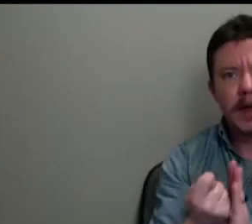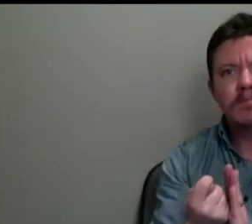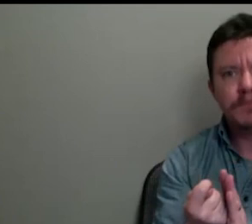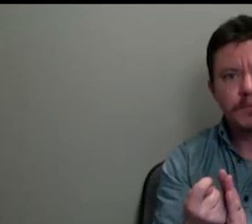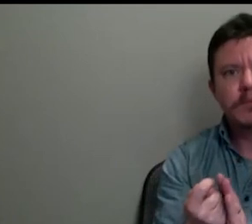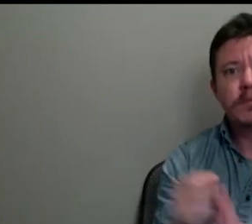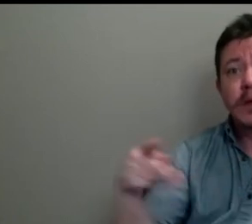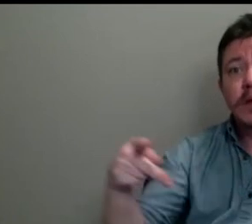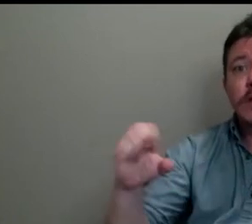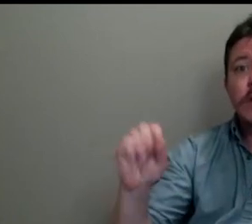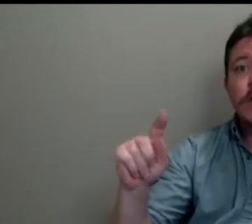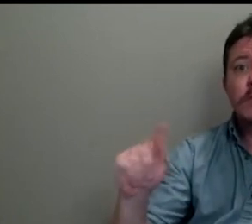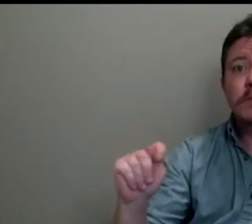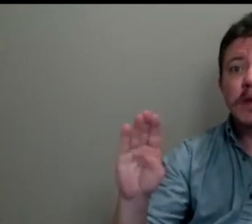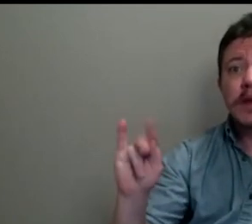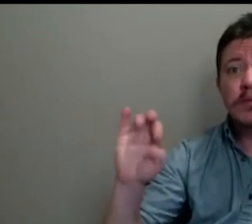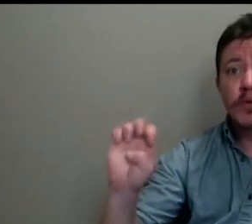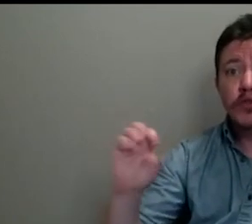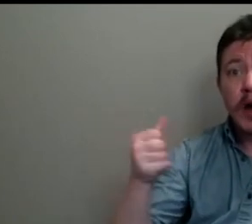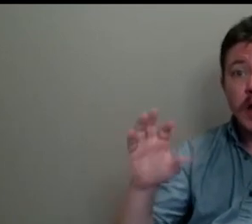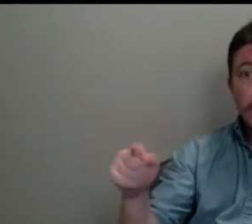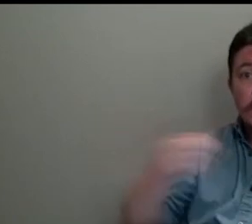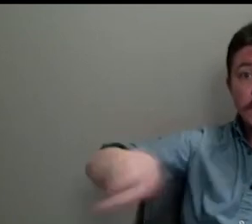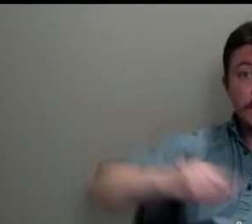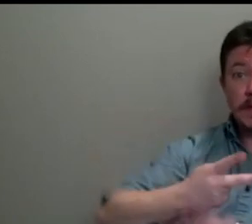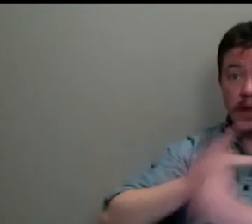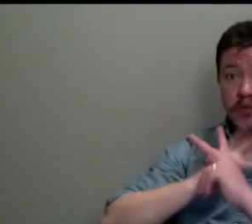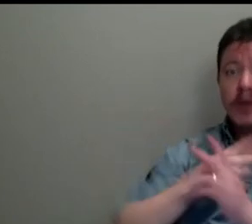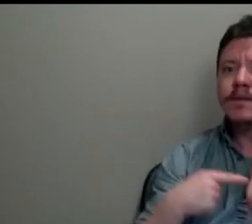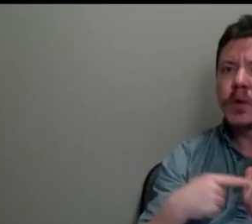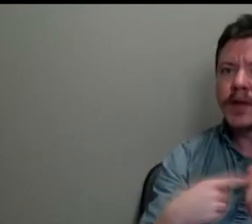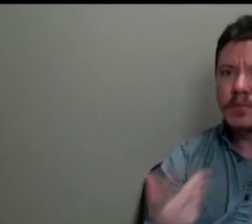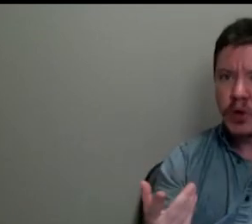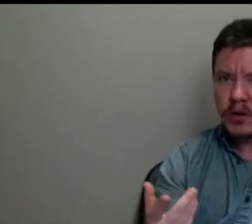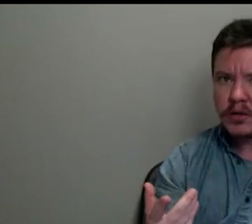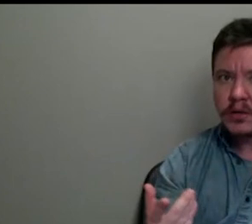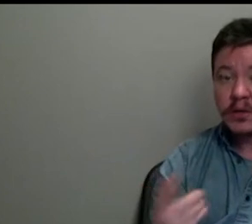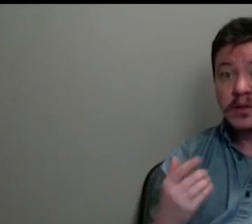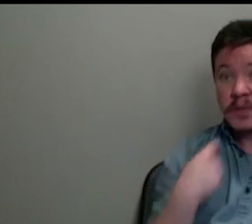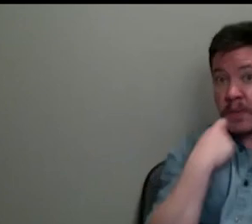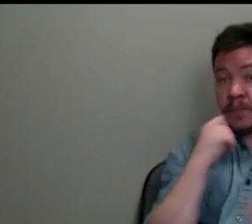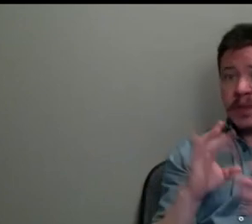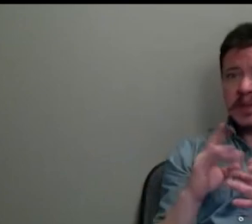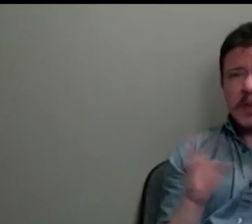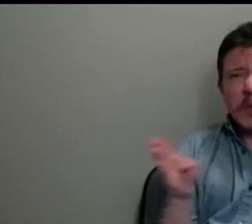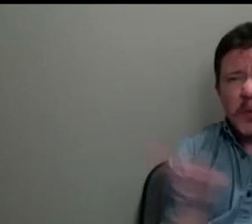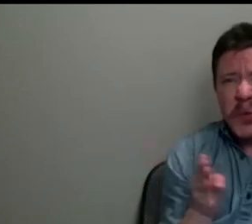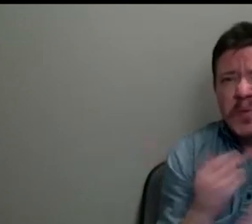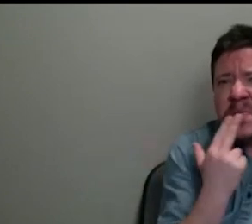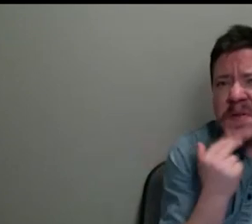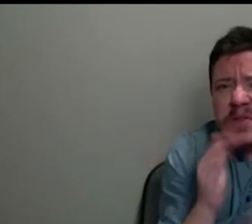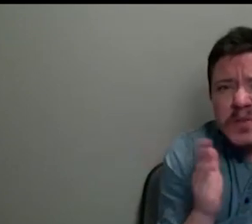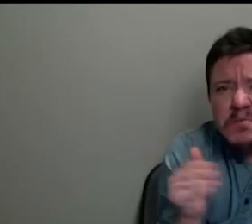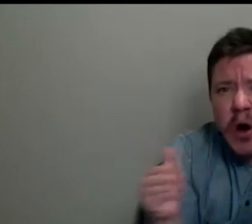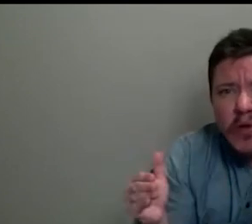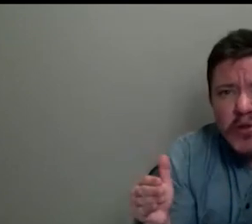bourgeois apartments that they rented, for example, you know, which, as I said, were, you know, very small rooms, all tightly